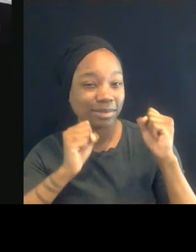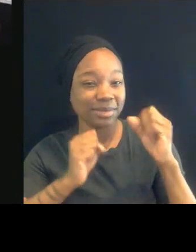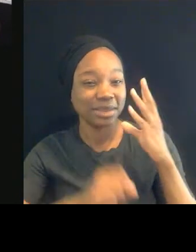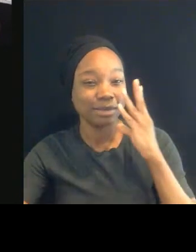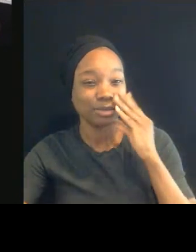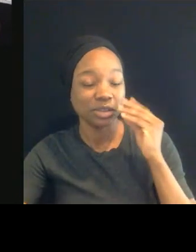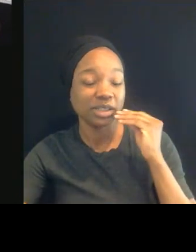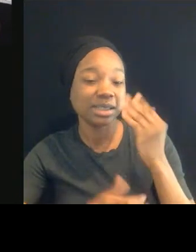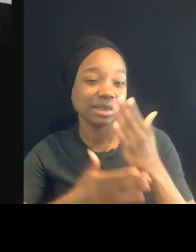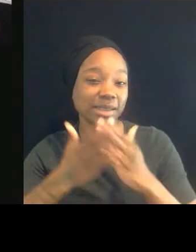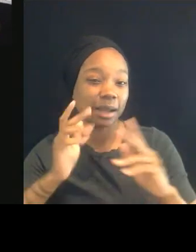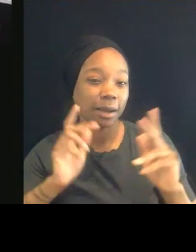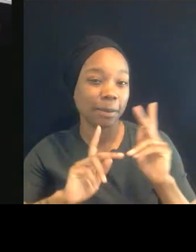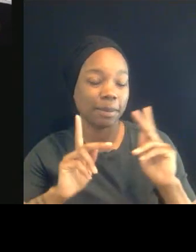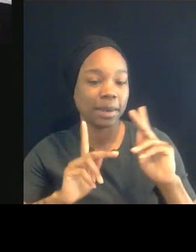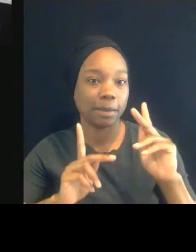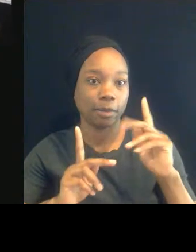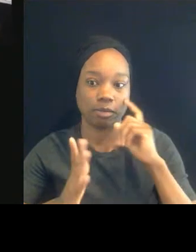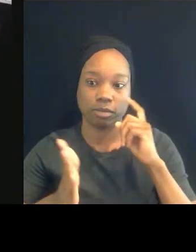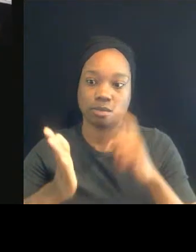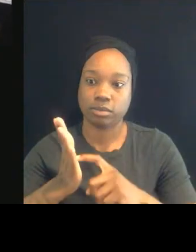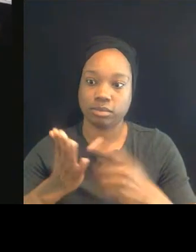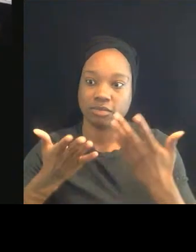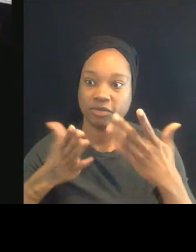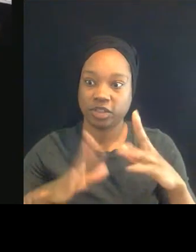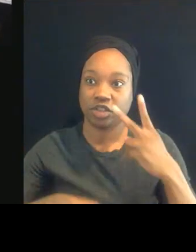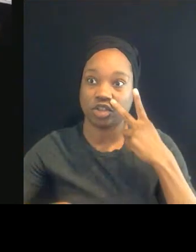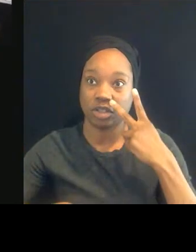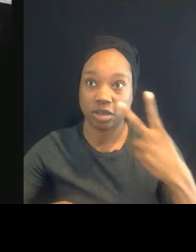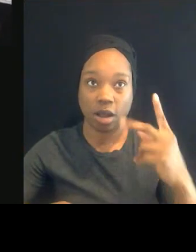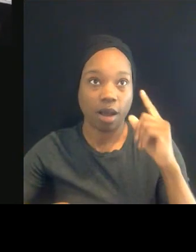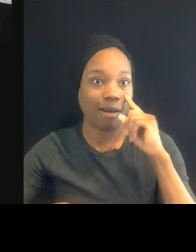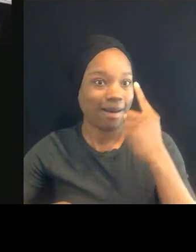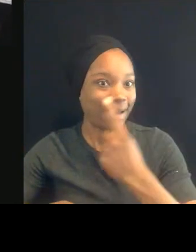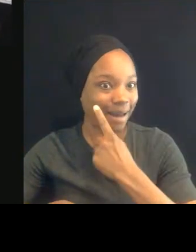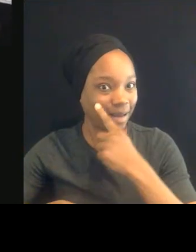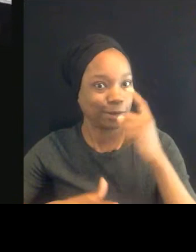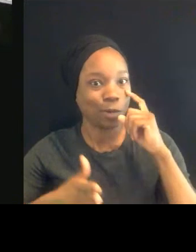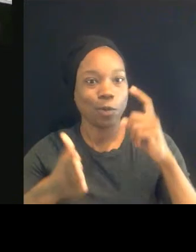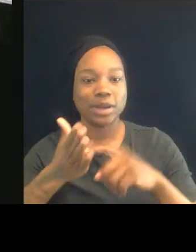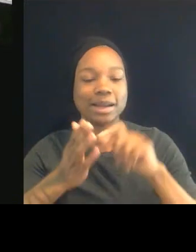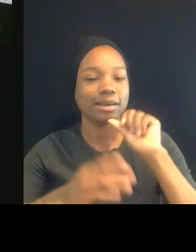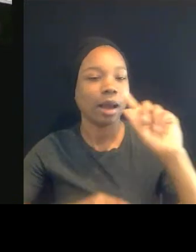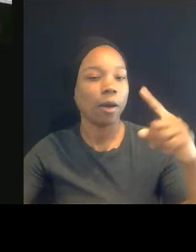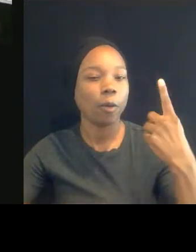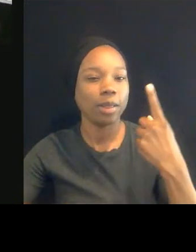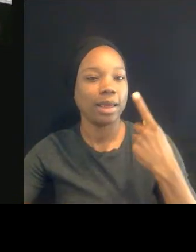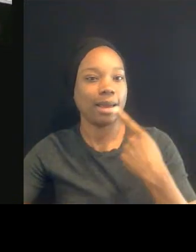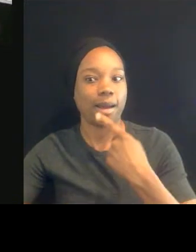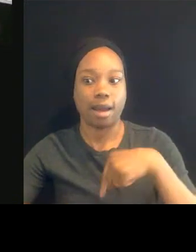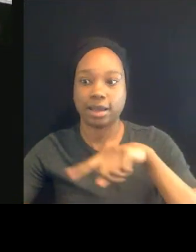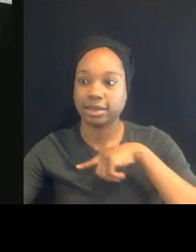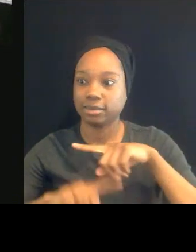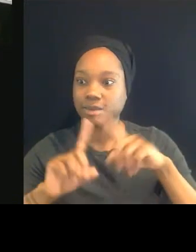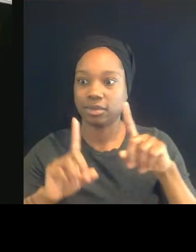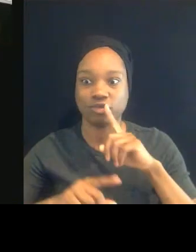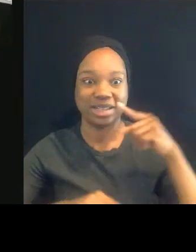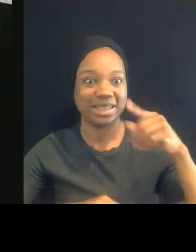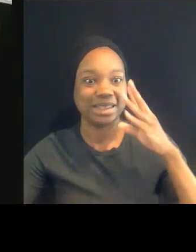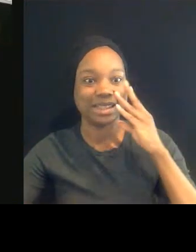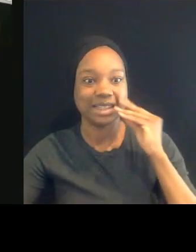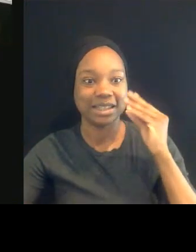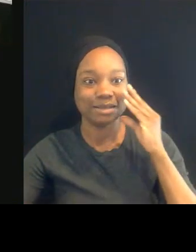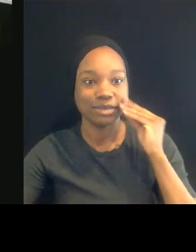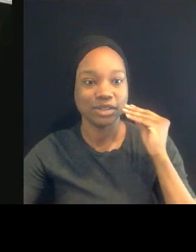with our own eyes, and not just us. mean, one of the remarkable things about this experience has been that, and as others have noted, these